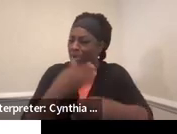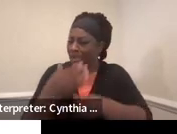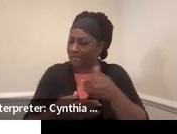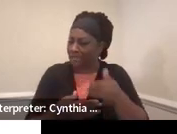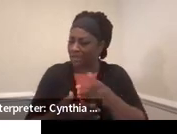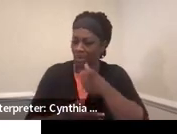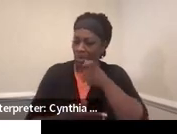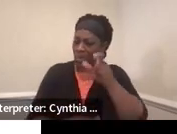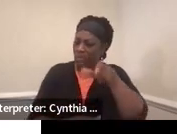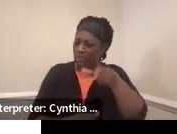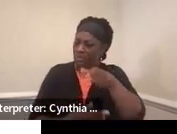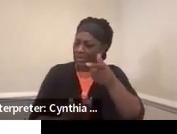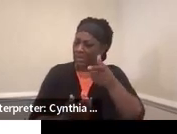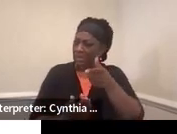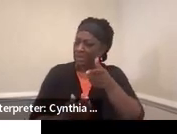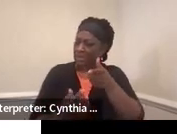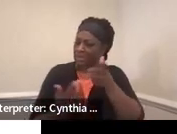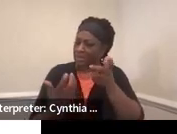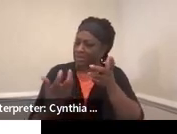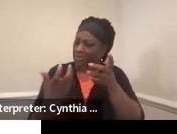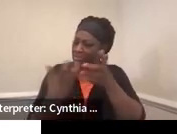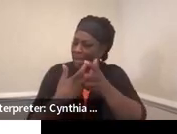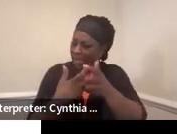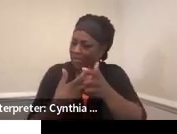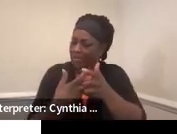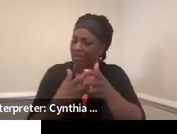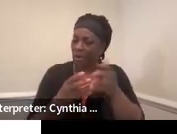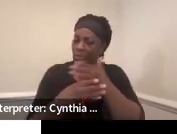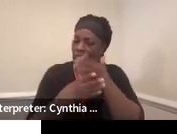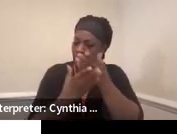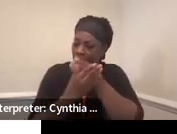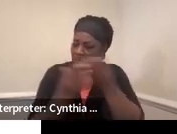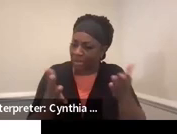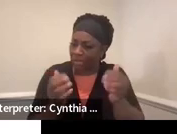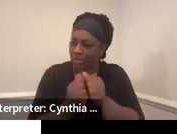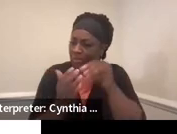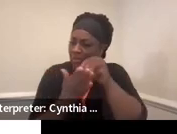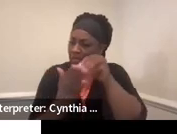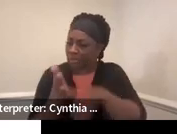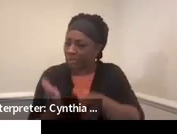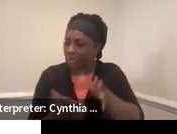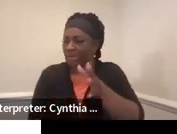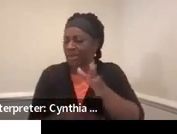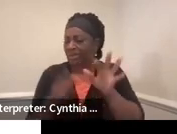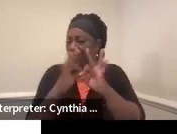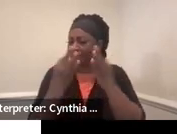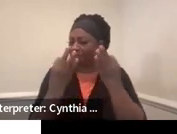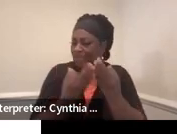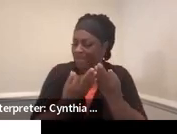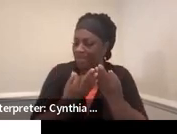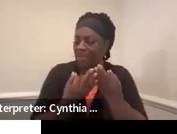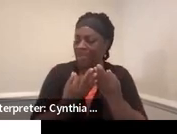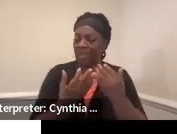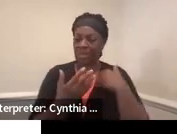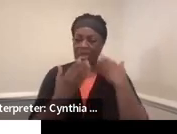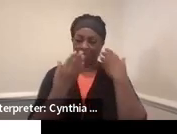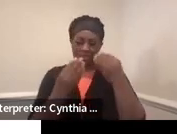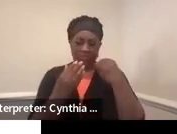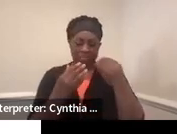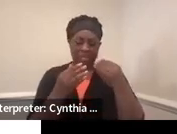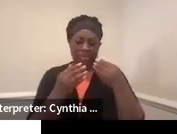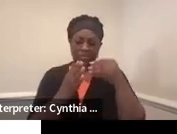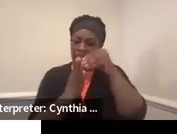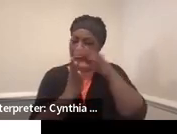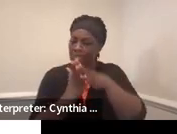know whose needs are being met, that we share that information with the student and the family, we have that information recorded